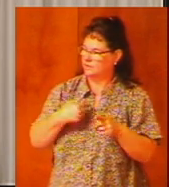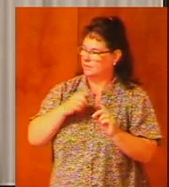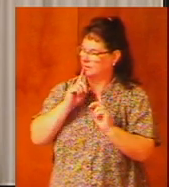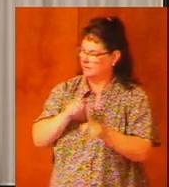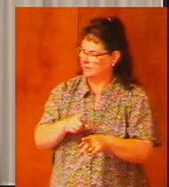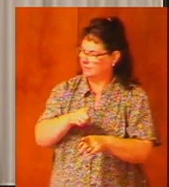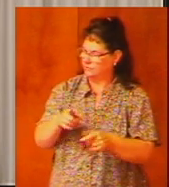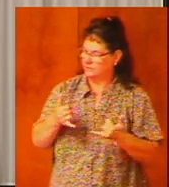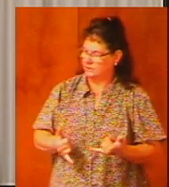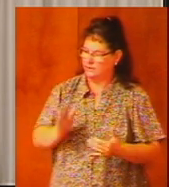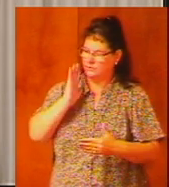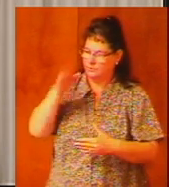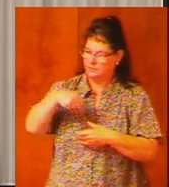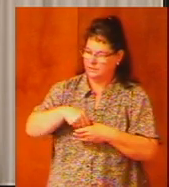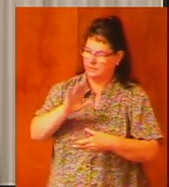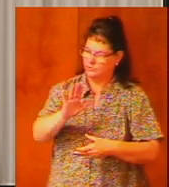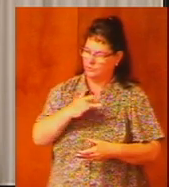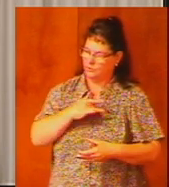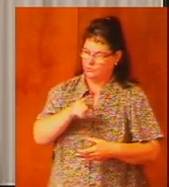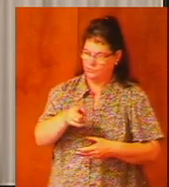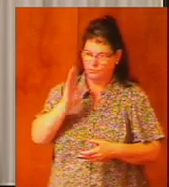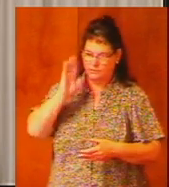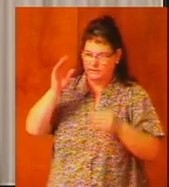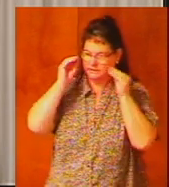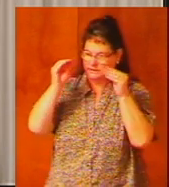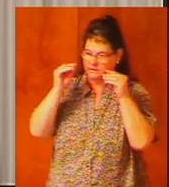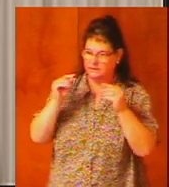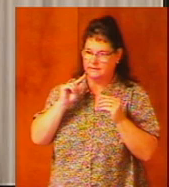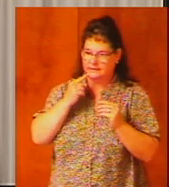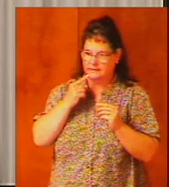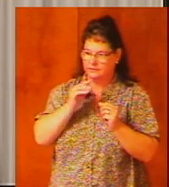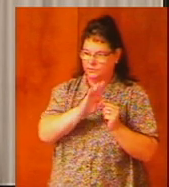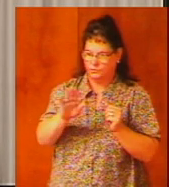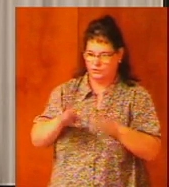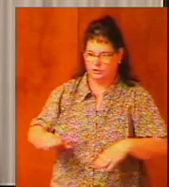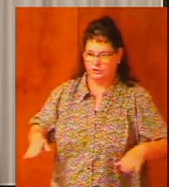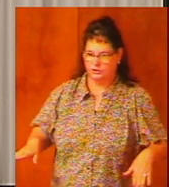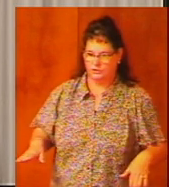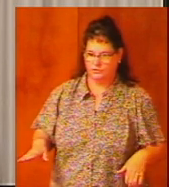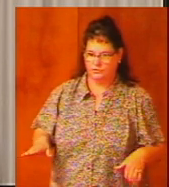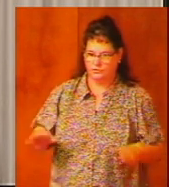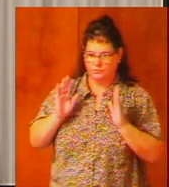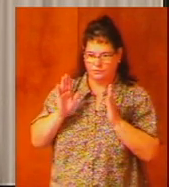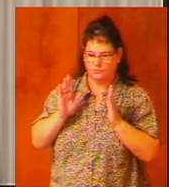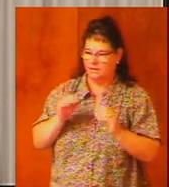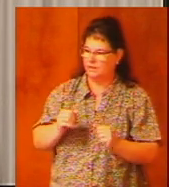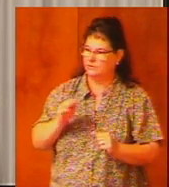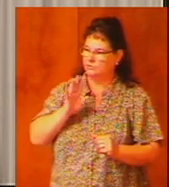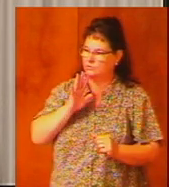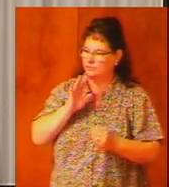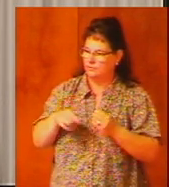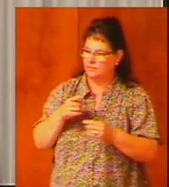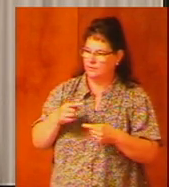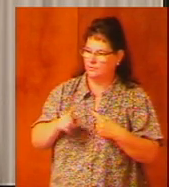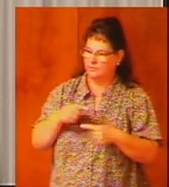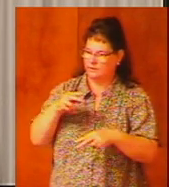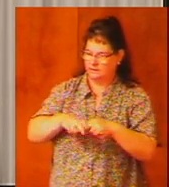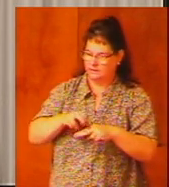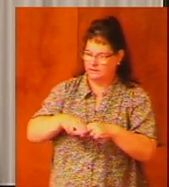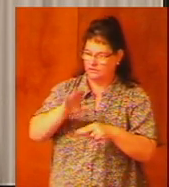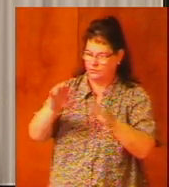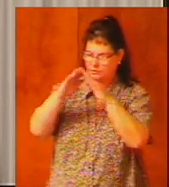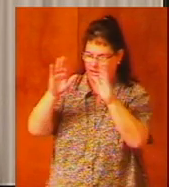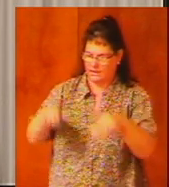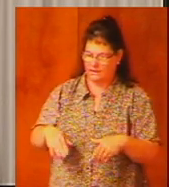shall be in your heart you shall teach them diligently to your children and shall talk of them when you sit in your